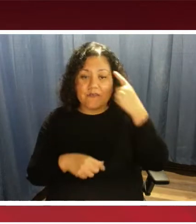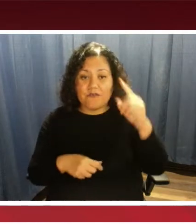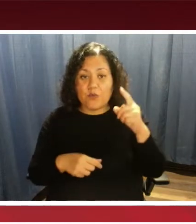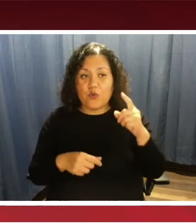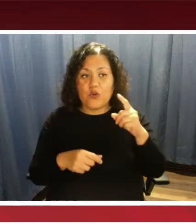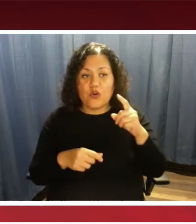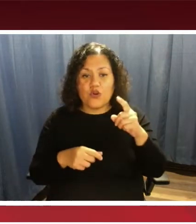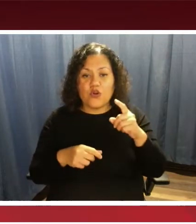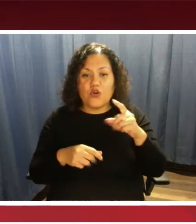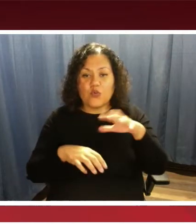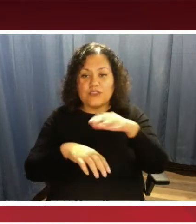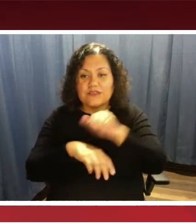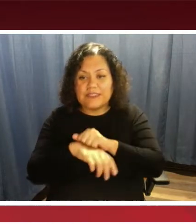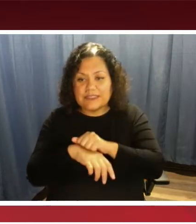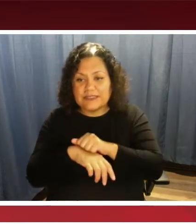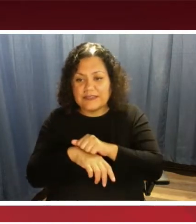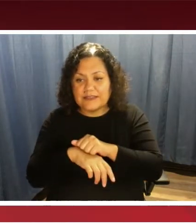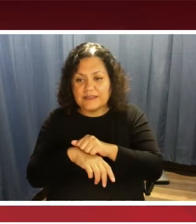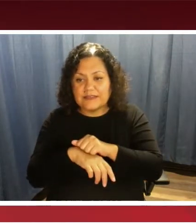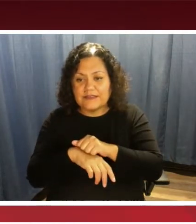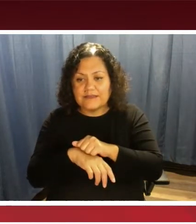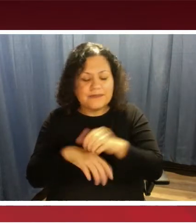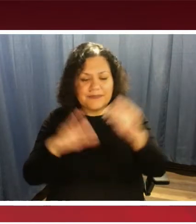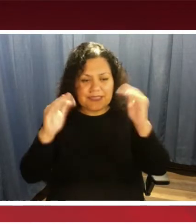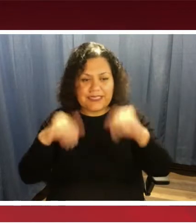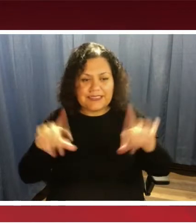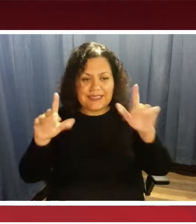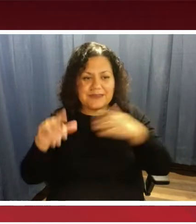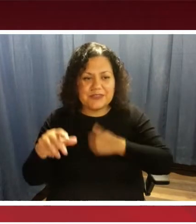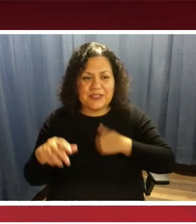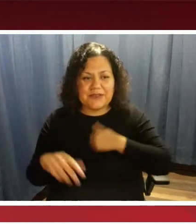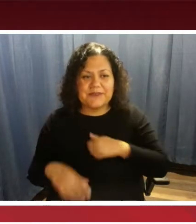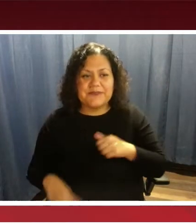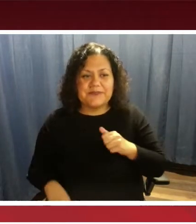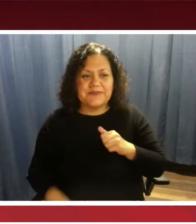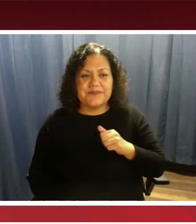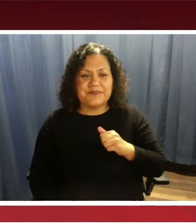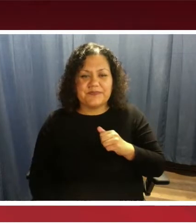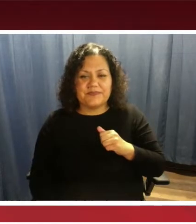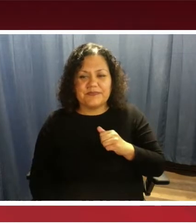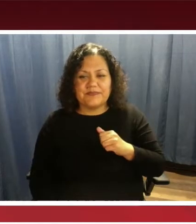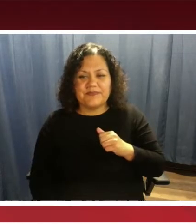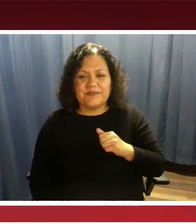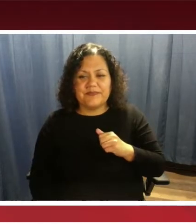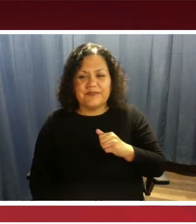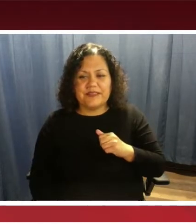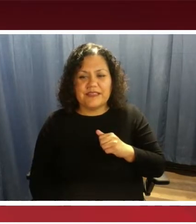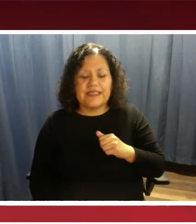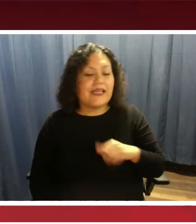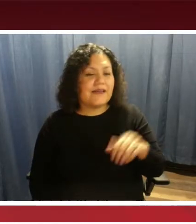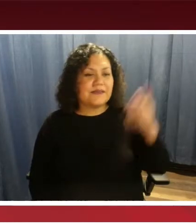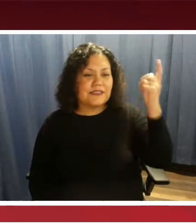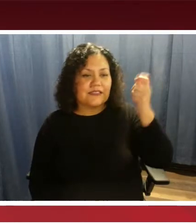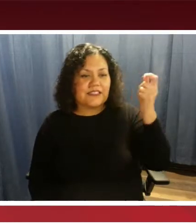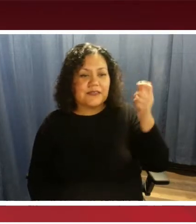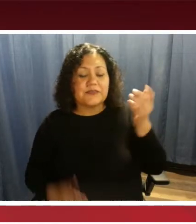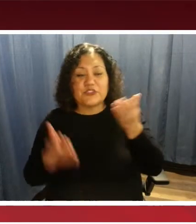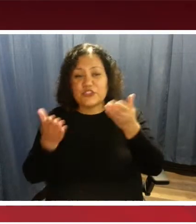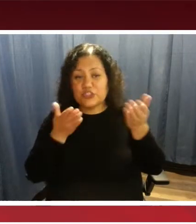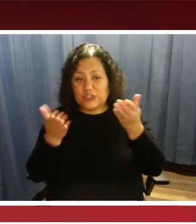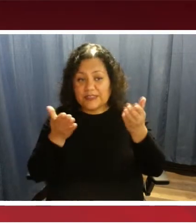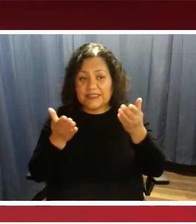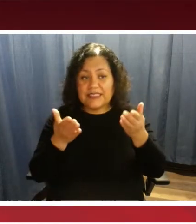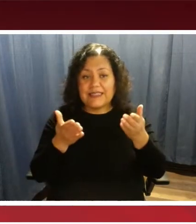repeated. Next slide, please. Sorry. Before I go on. So subscription service, again, is a